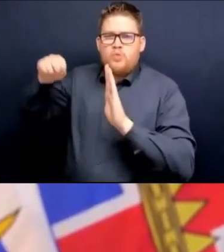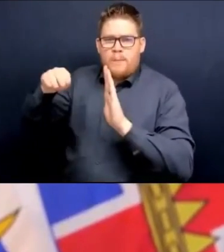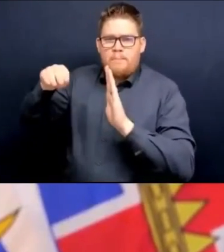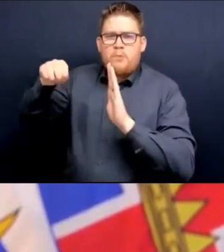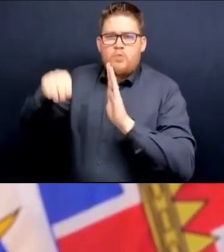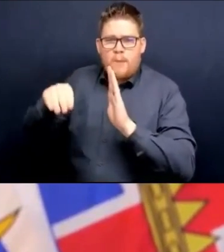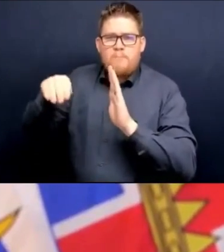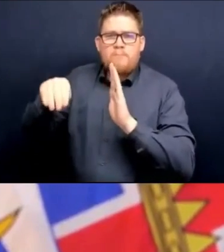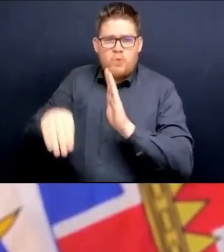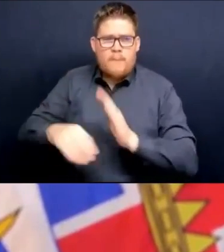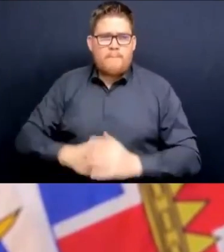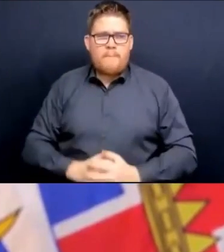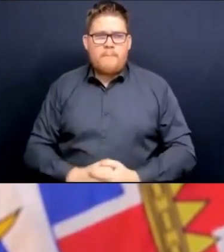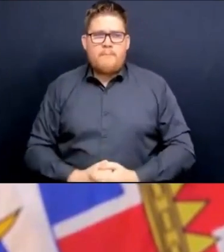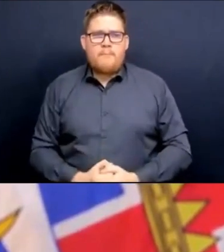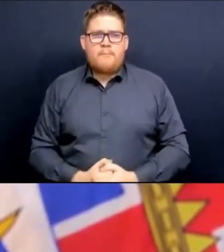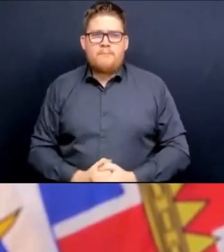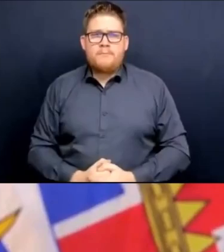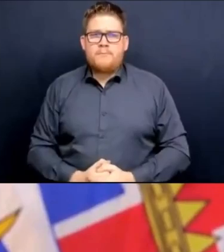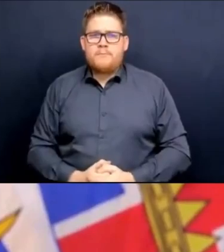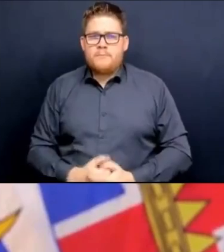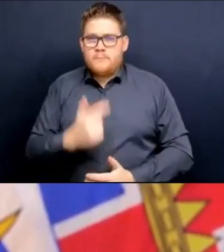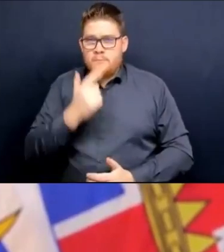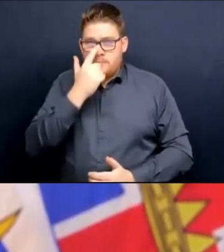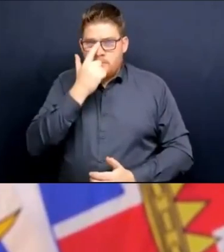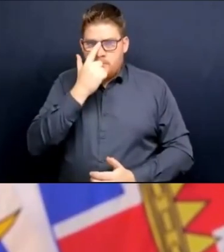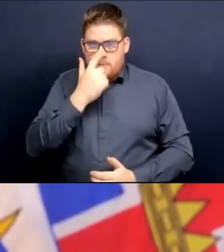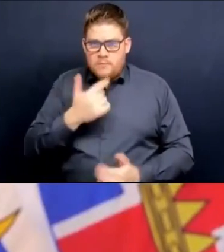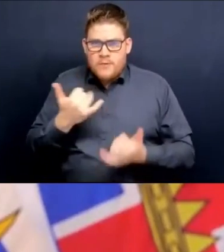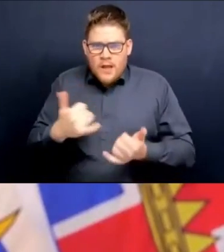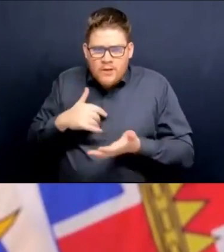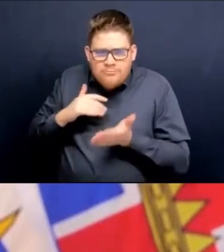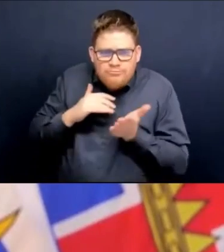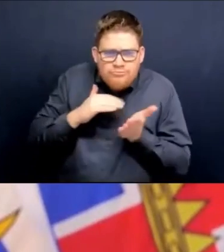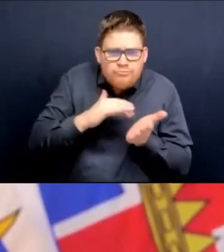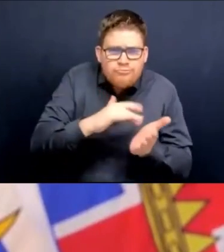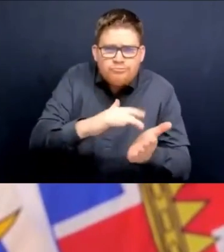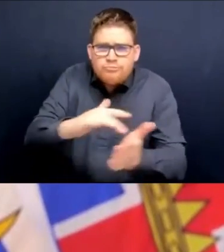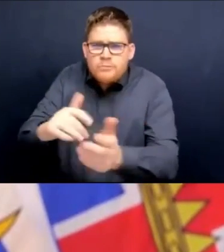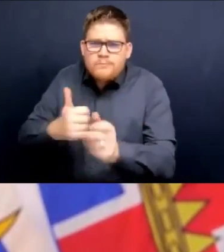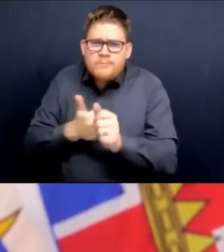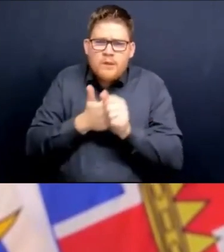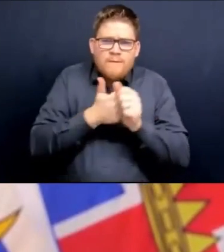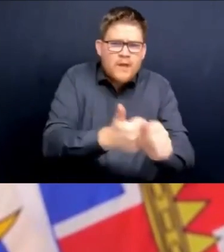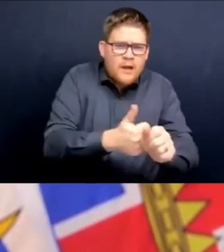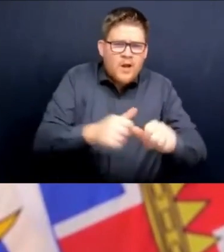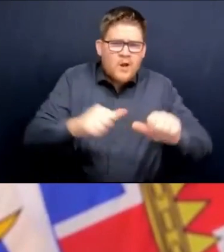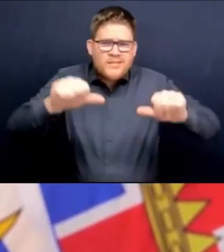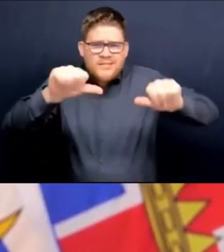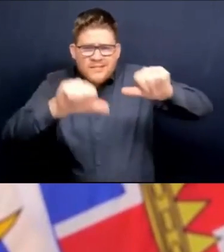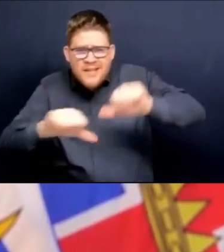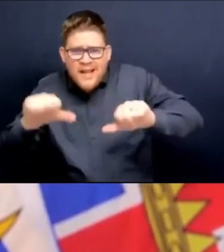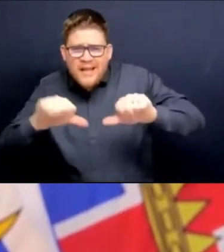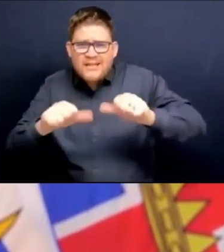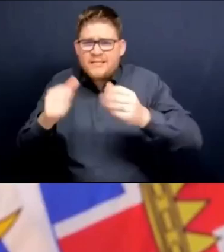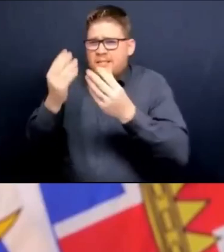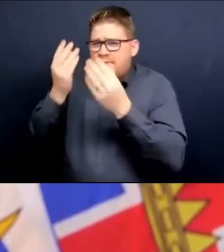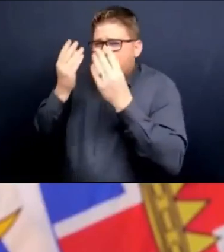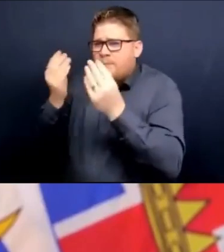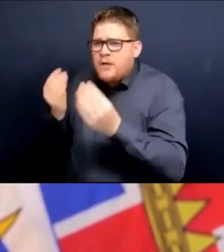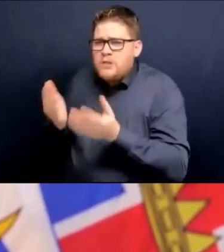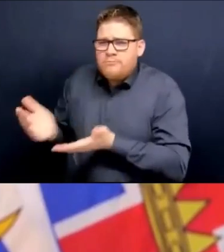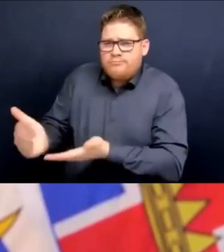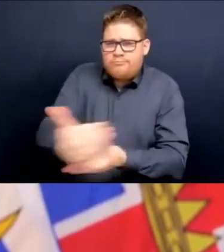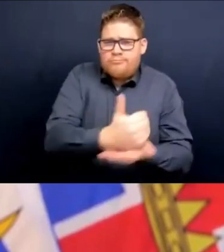place that we are and we've made these decisions based on the best science, based on the data that we have of what's happening in British